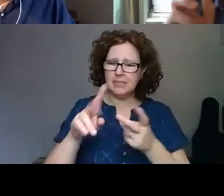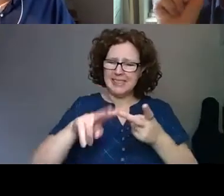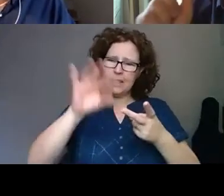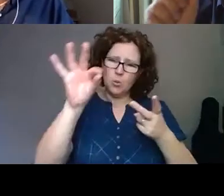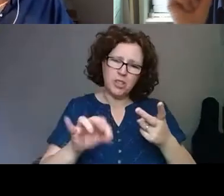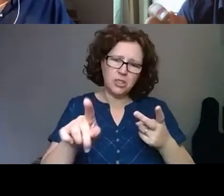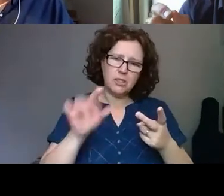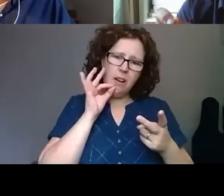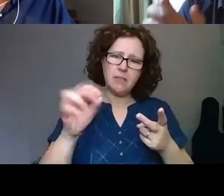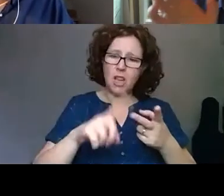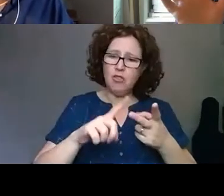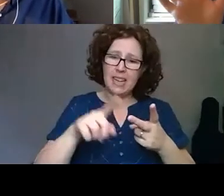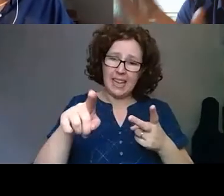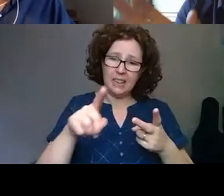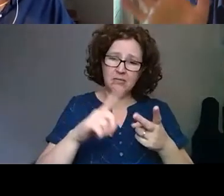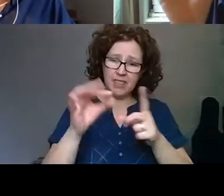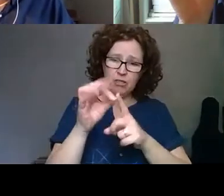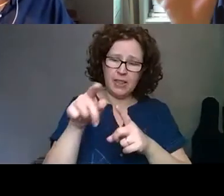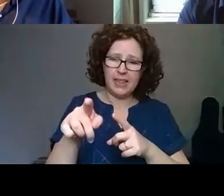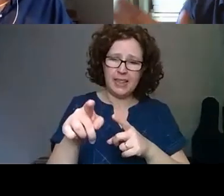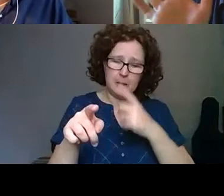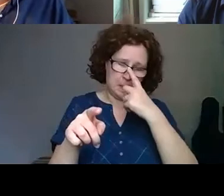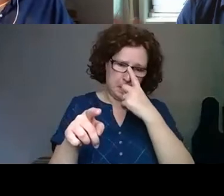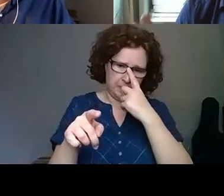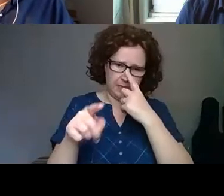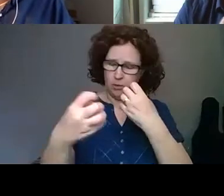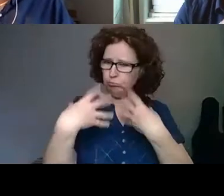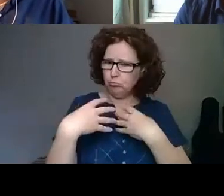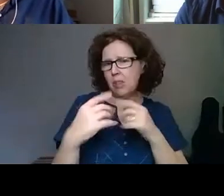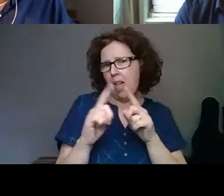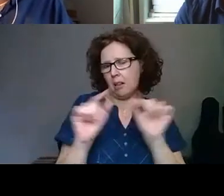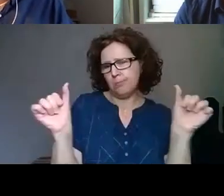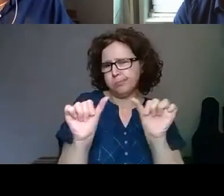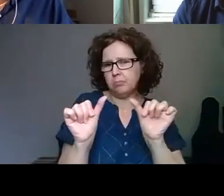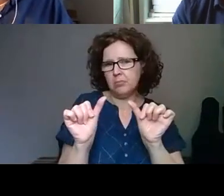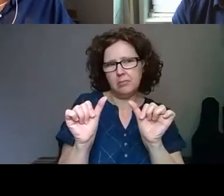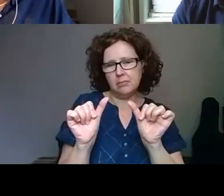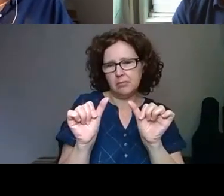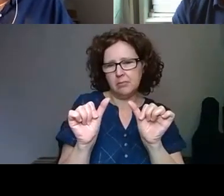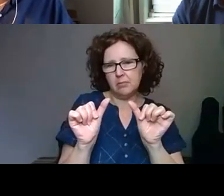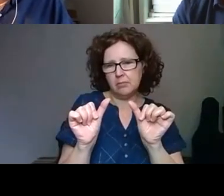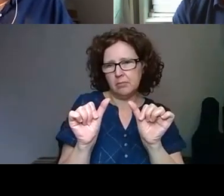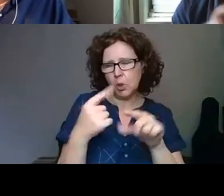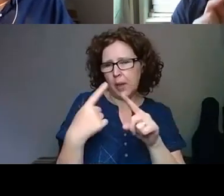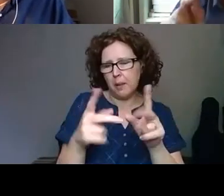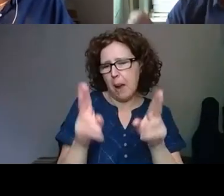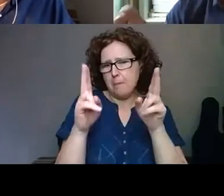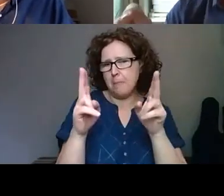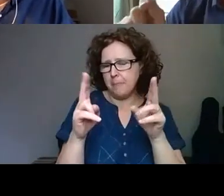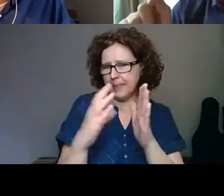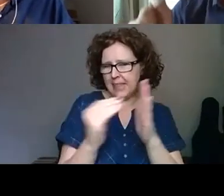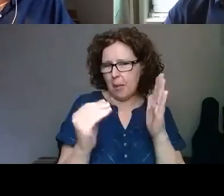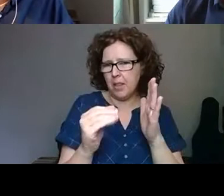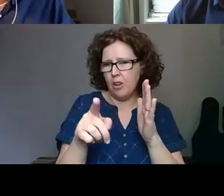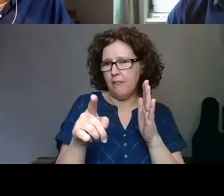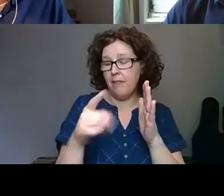you could maybe just give us an example, just sort of one snapshot example from each panellist here of, of, of how did you respond